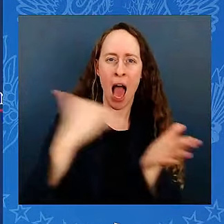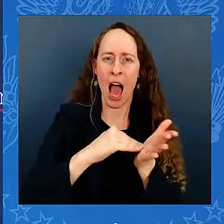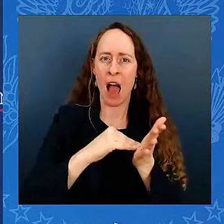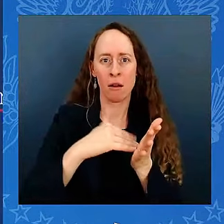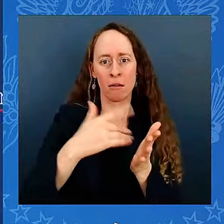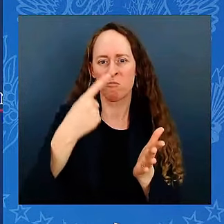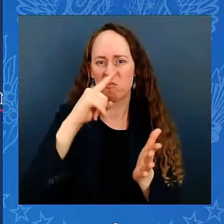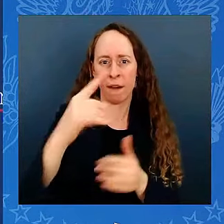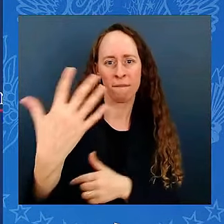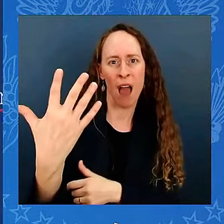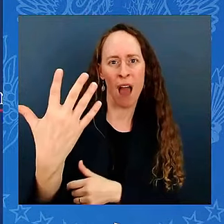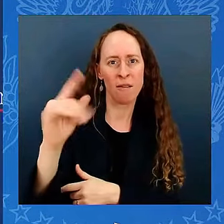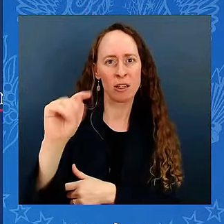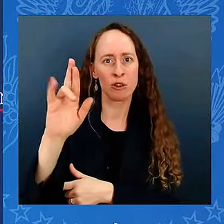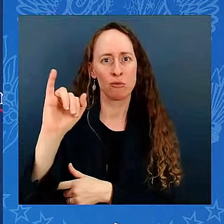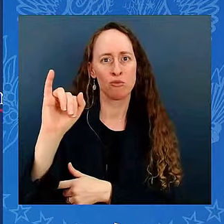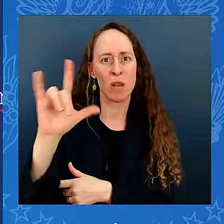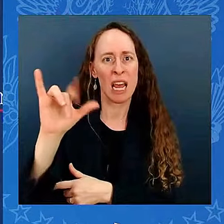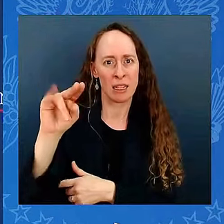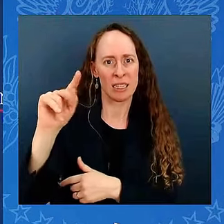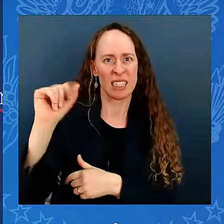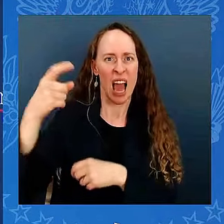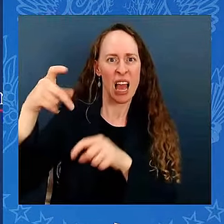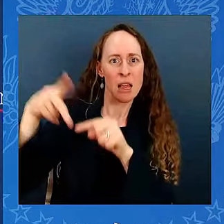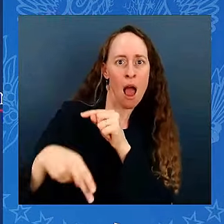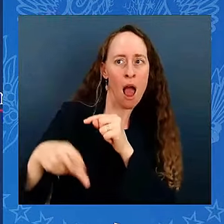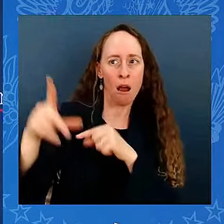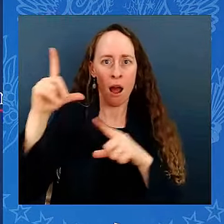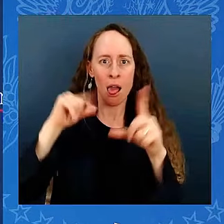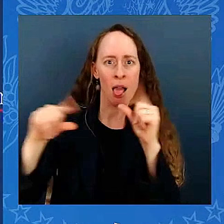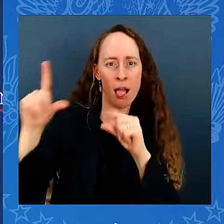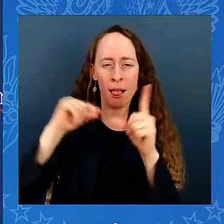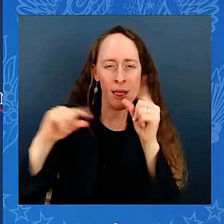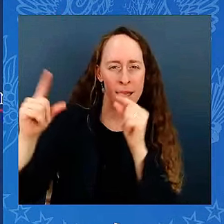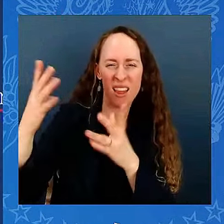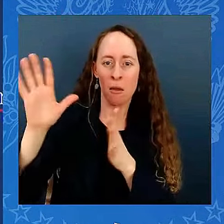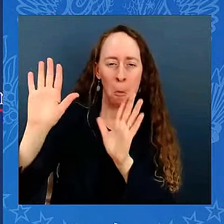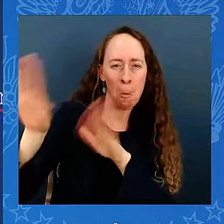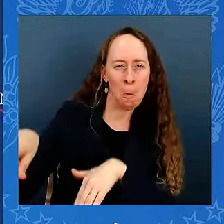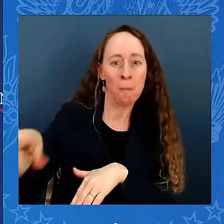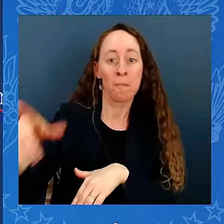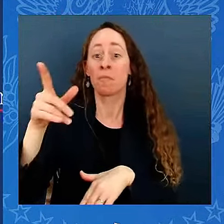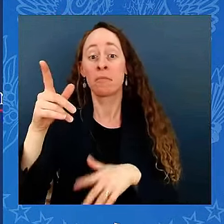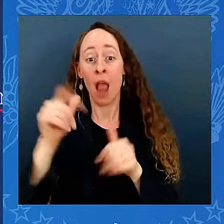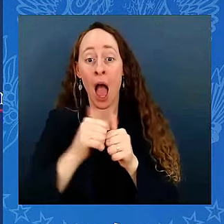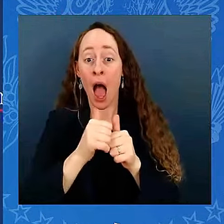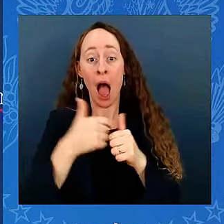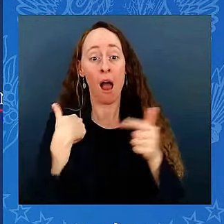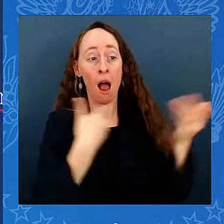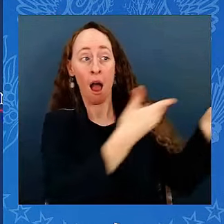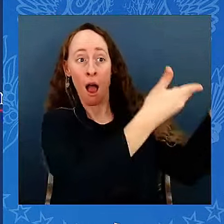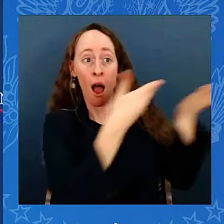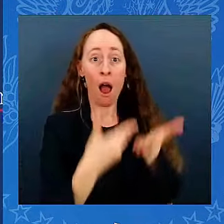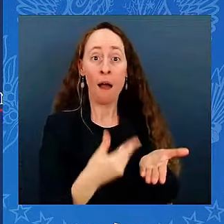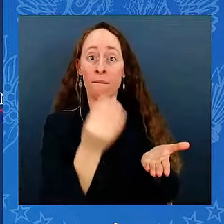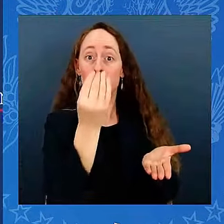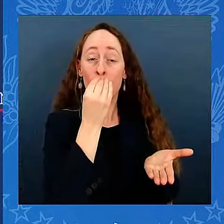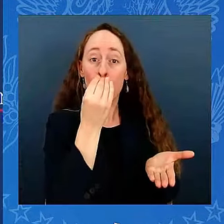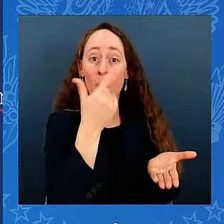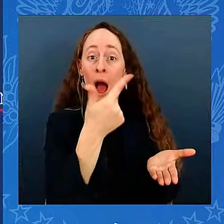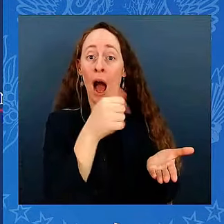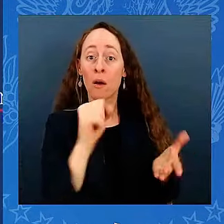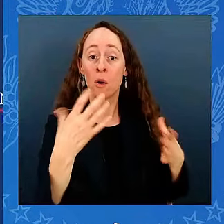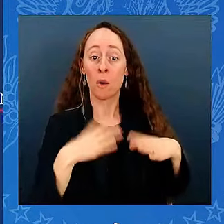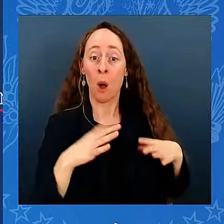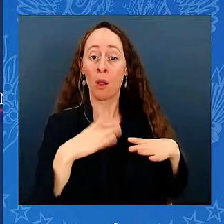on imported goods, food, gasoline, clothing, and more. As most of you know, such policies would cost the